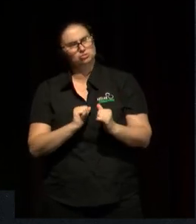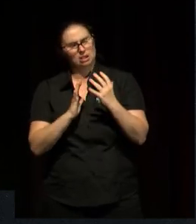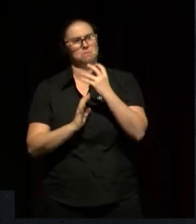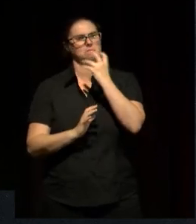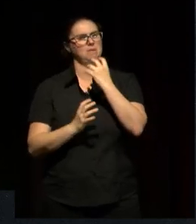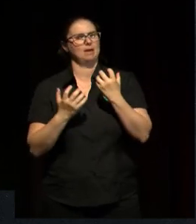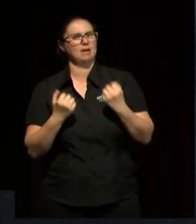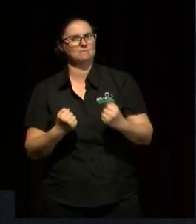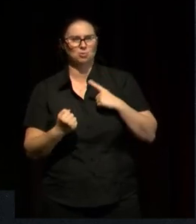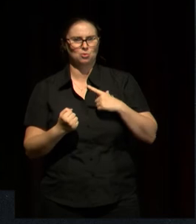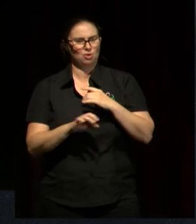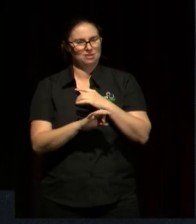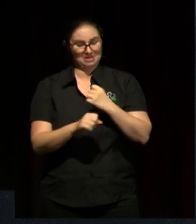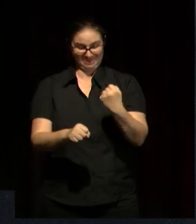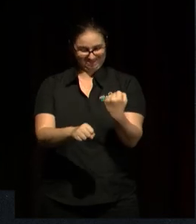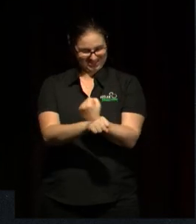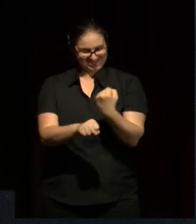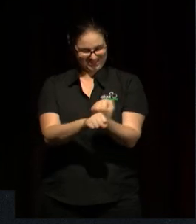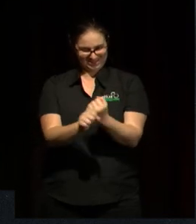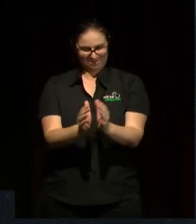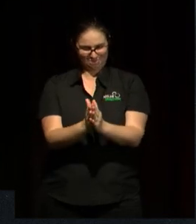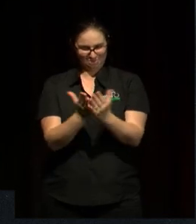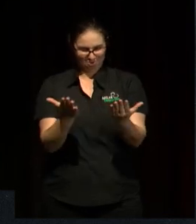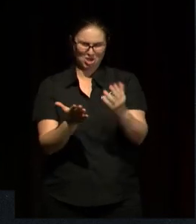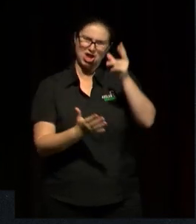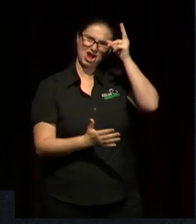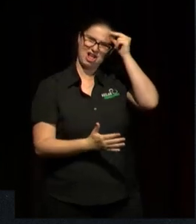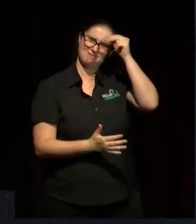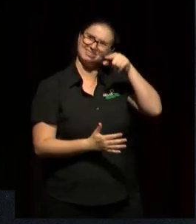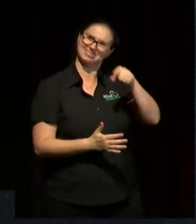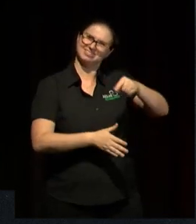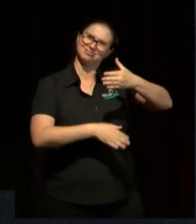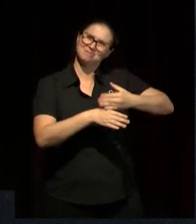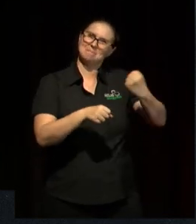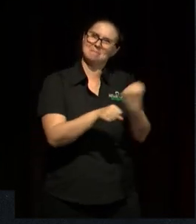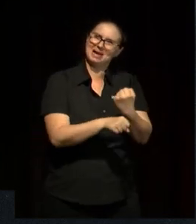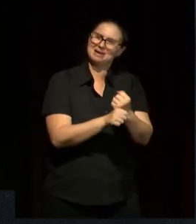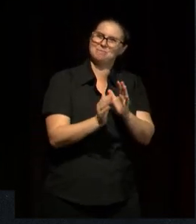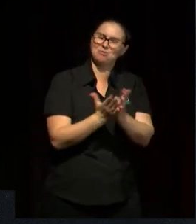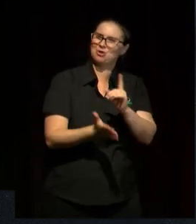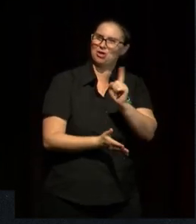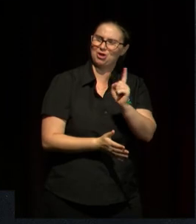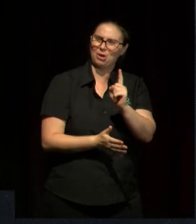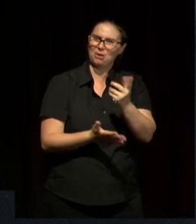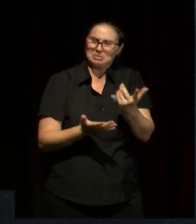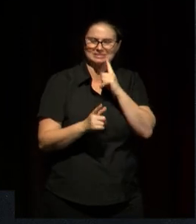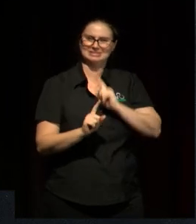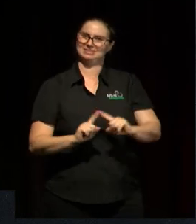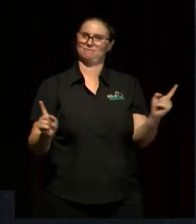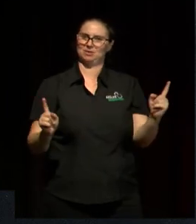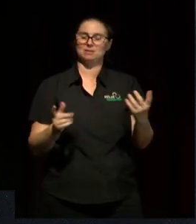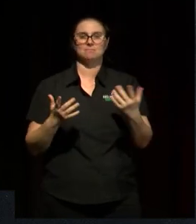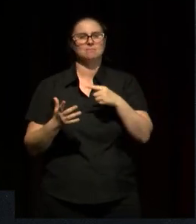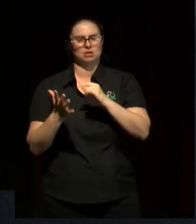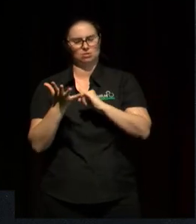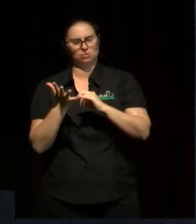making books is not necessarily what a library typically does. But the opportunity that Sue Abbey,